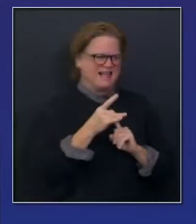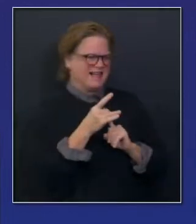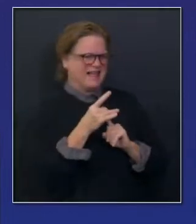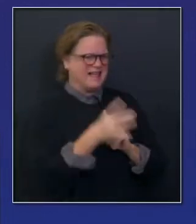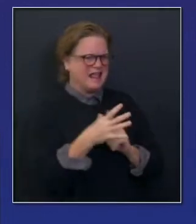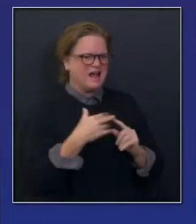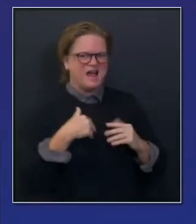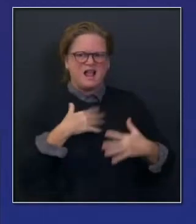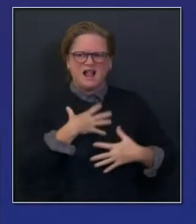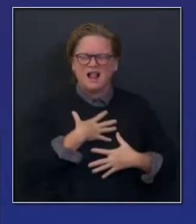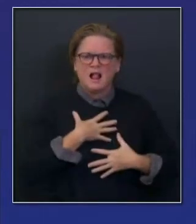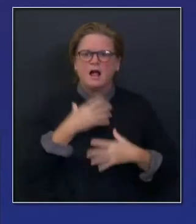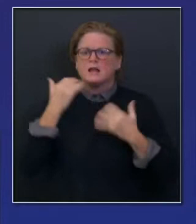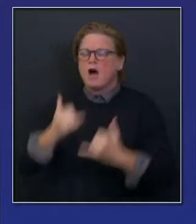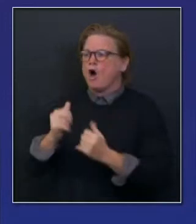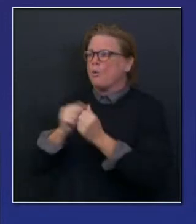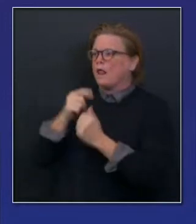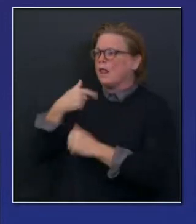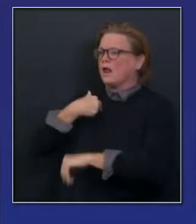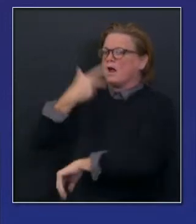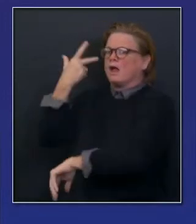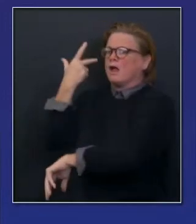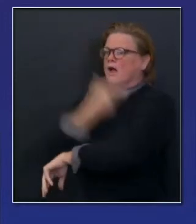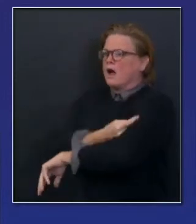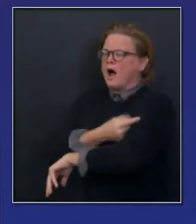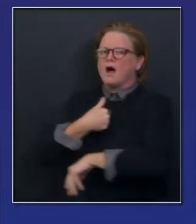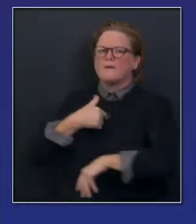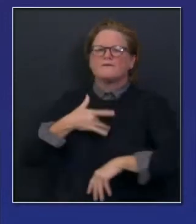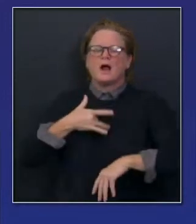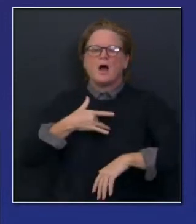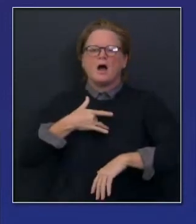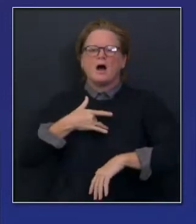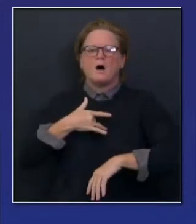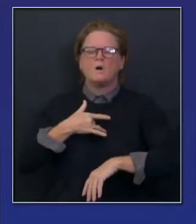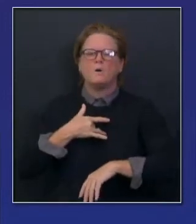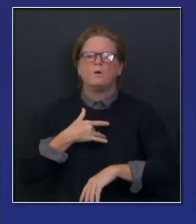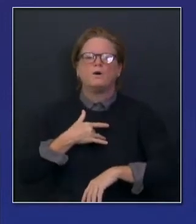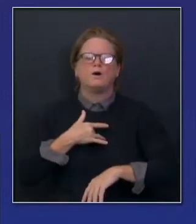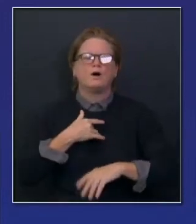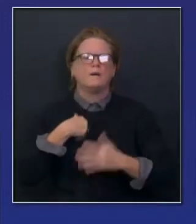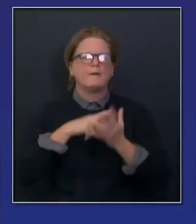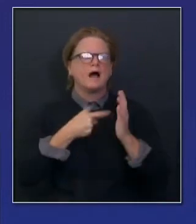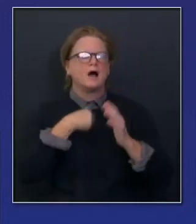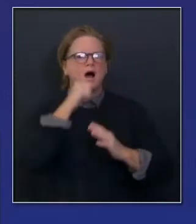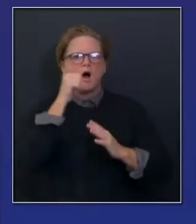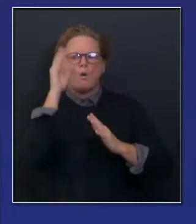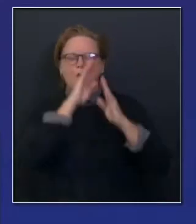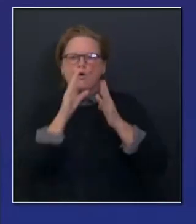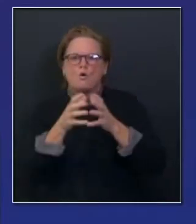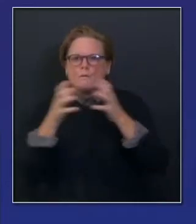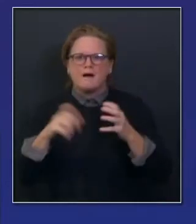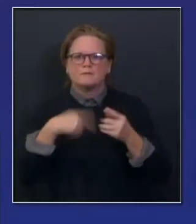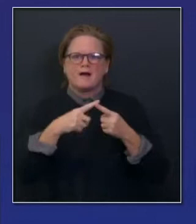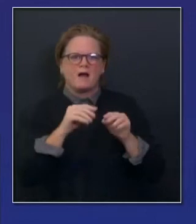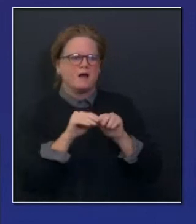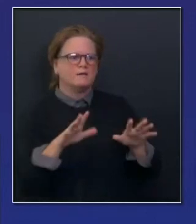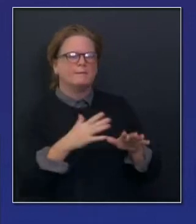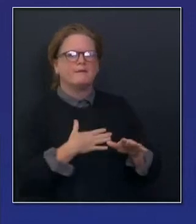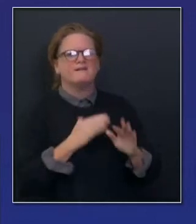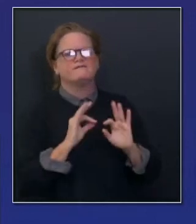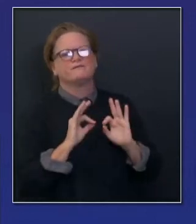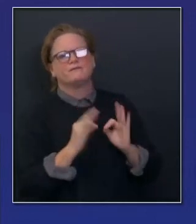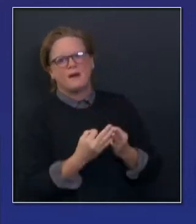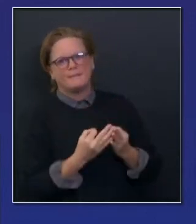the first shot of this two-shot regimen that I've gotten that vaccine is such a relief to me because I